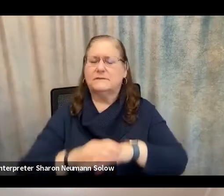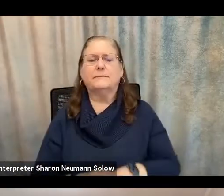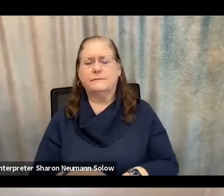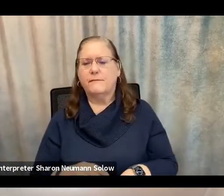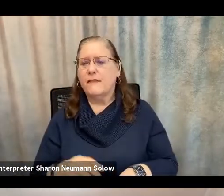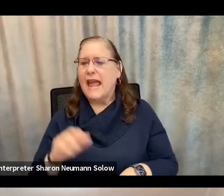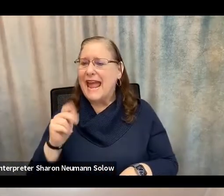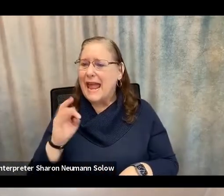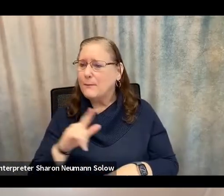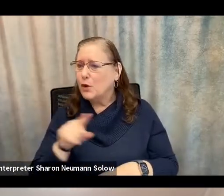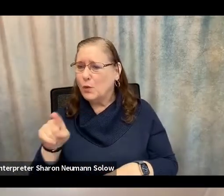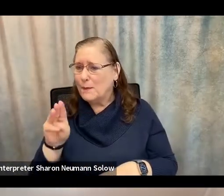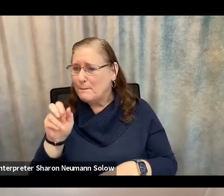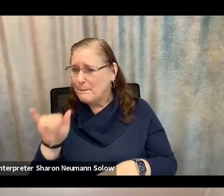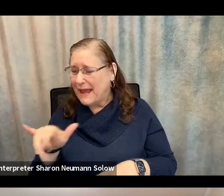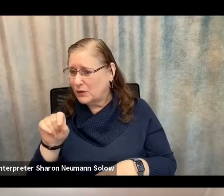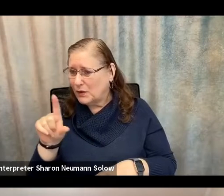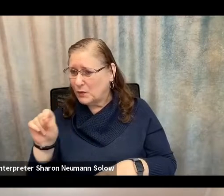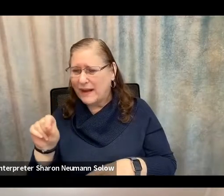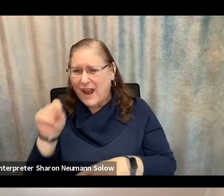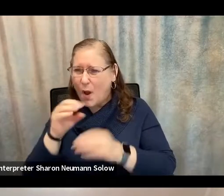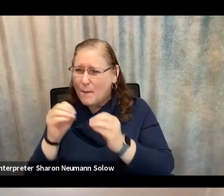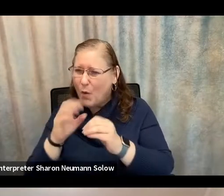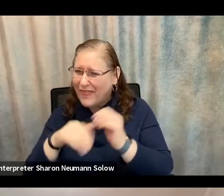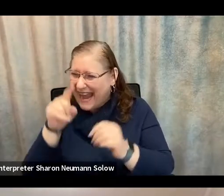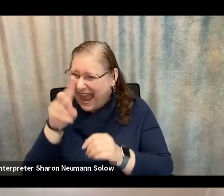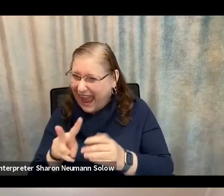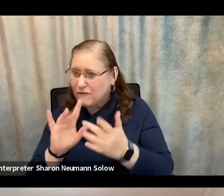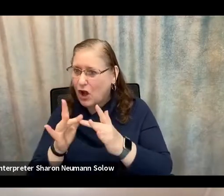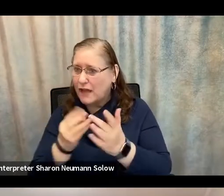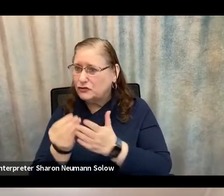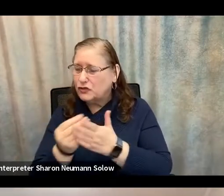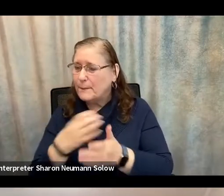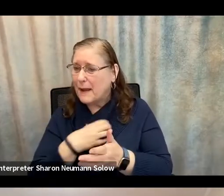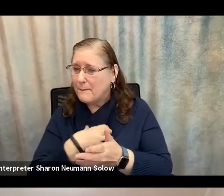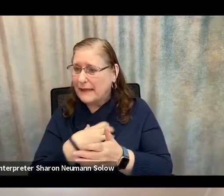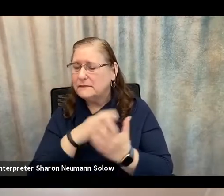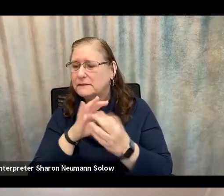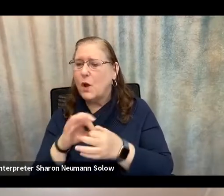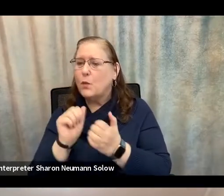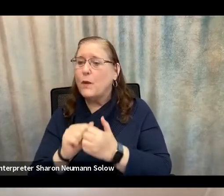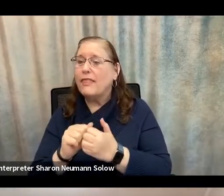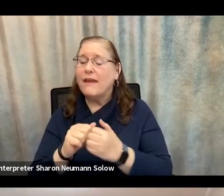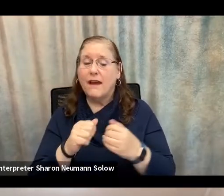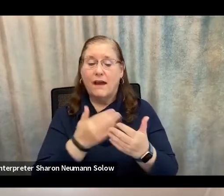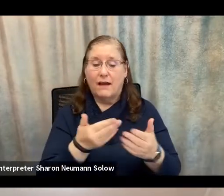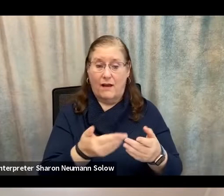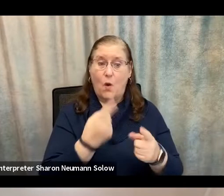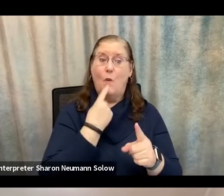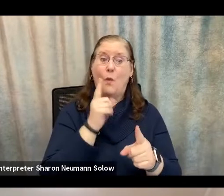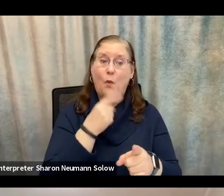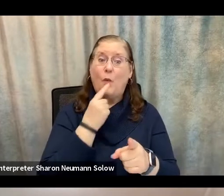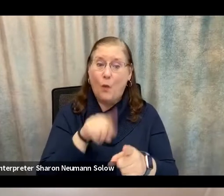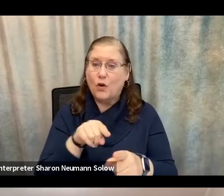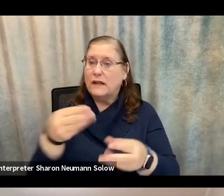over half of online shopping complaints related to items that were ordered but never delivered. And the most